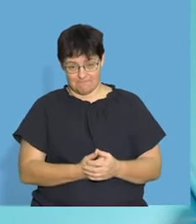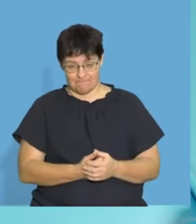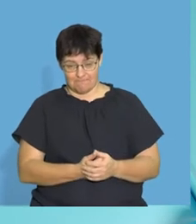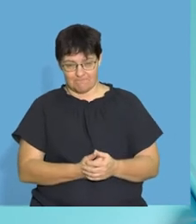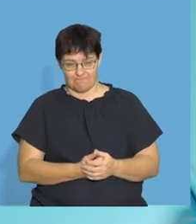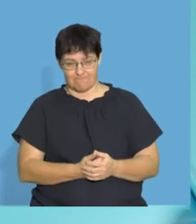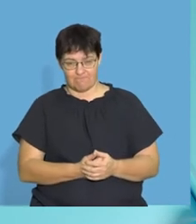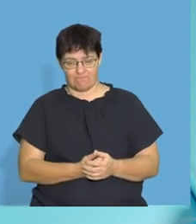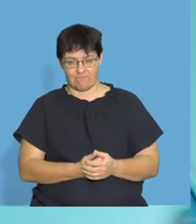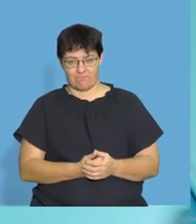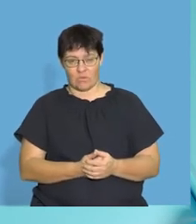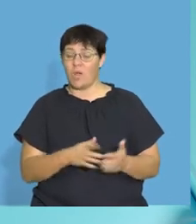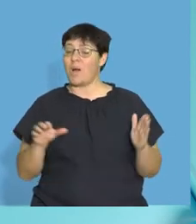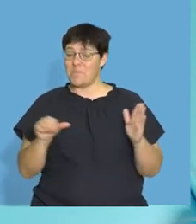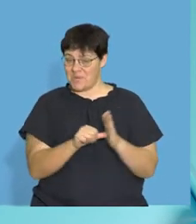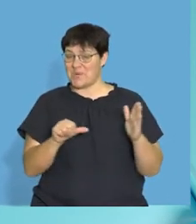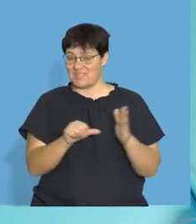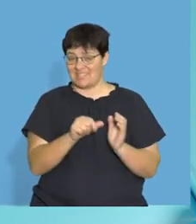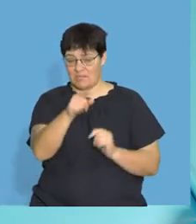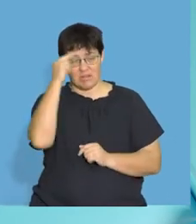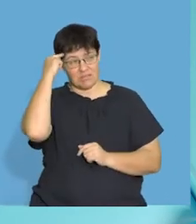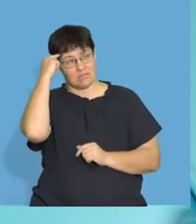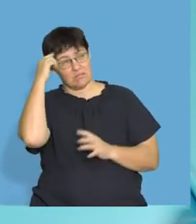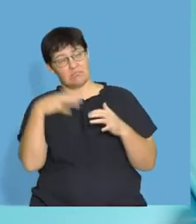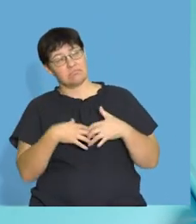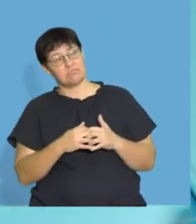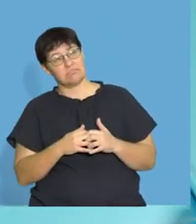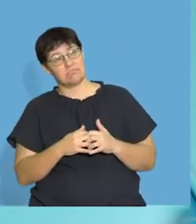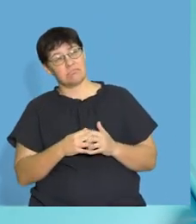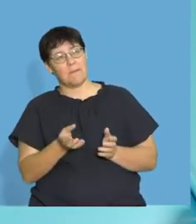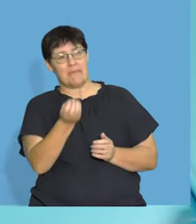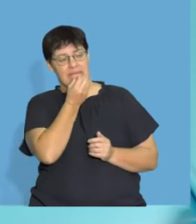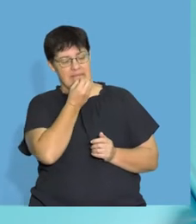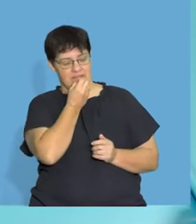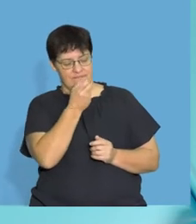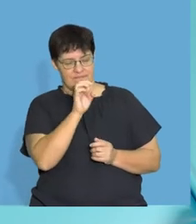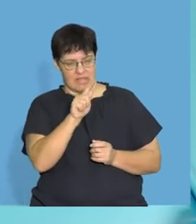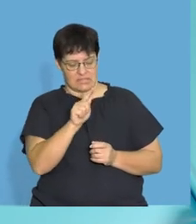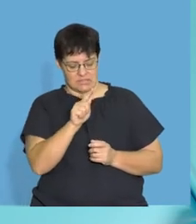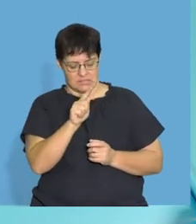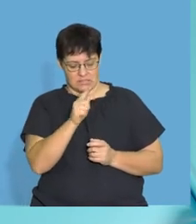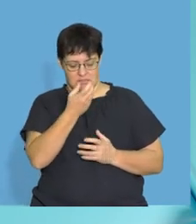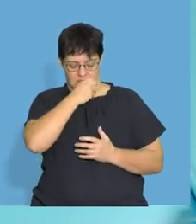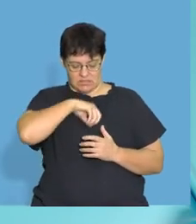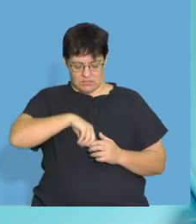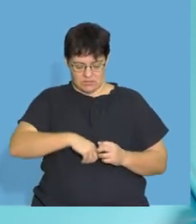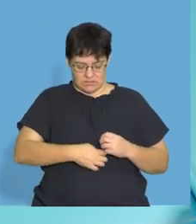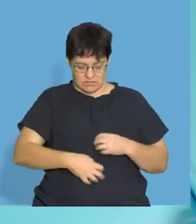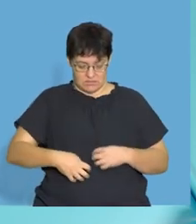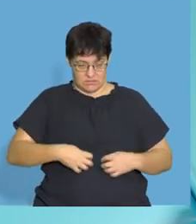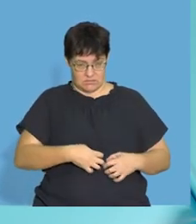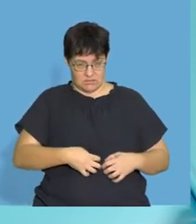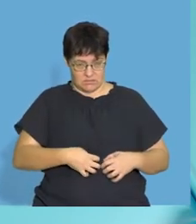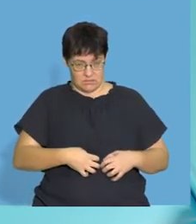all over. Okay? So very important part. Now you guys need to think. I eat some fats. It goes. I